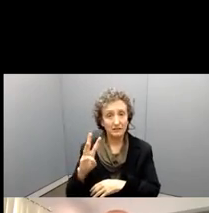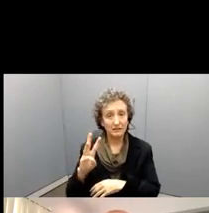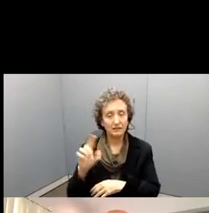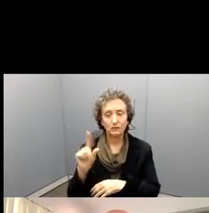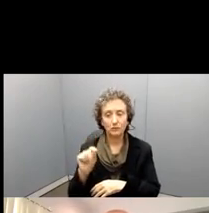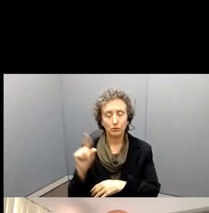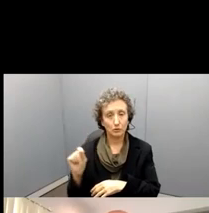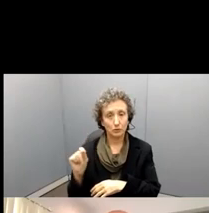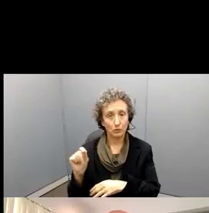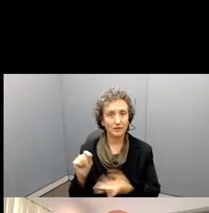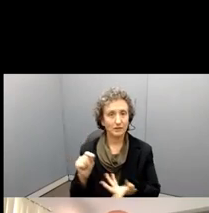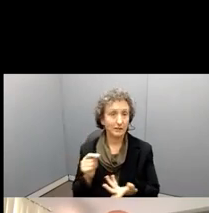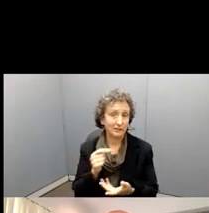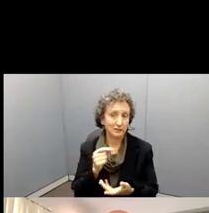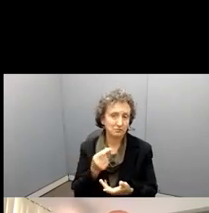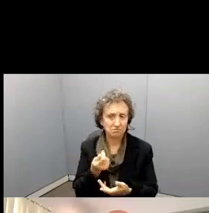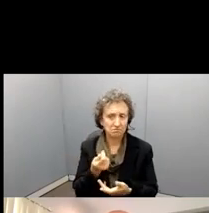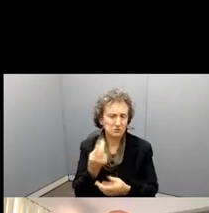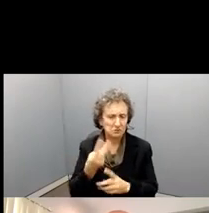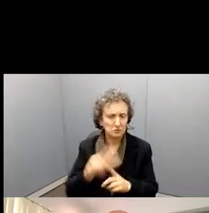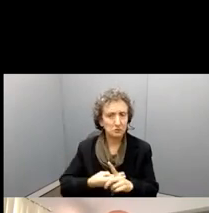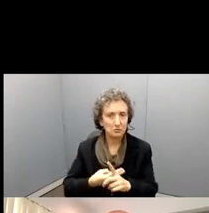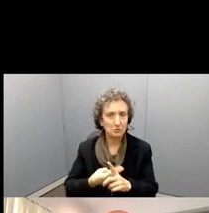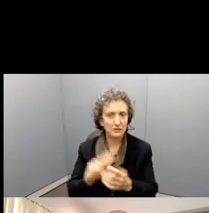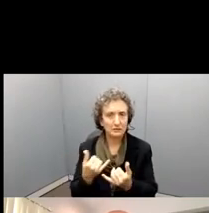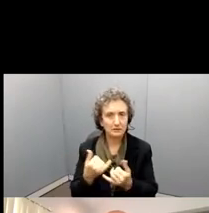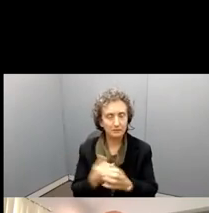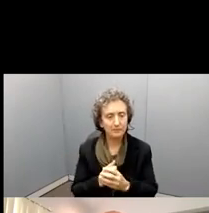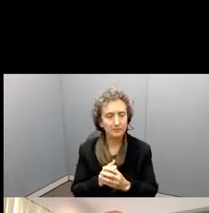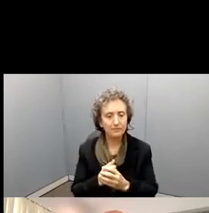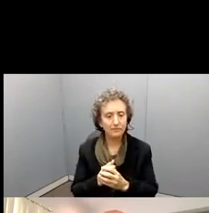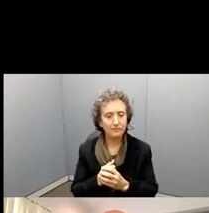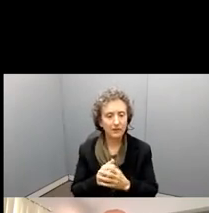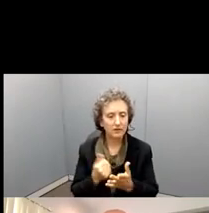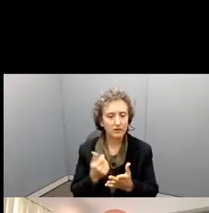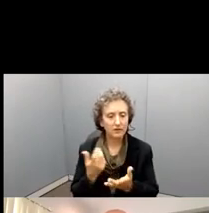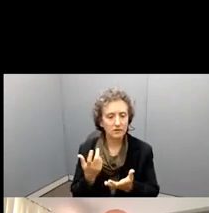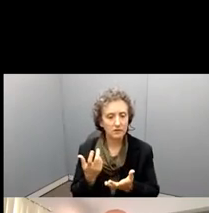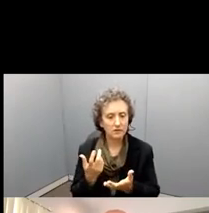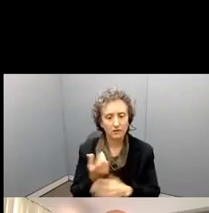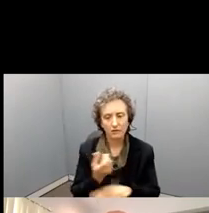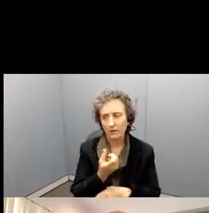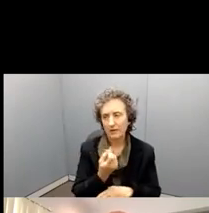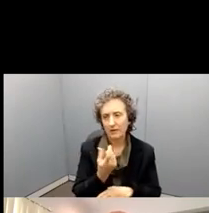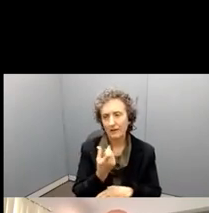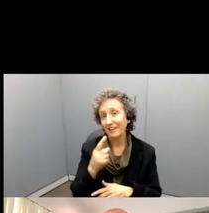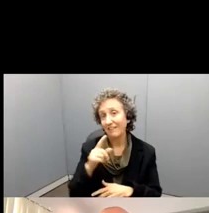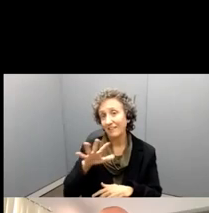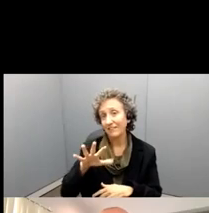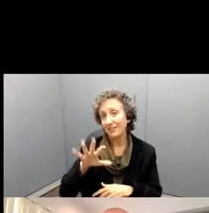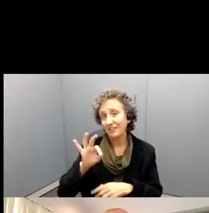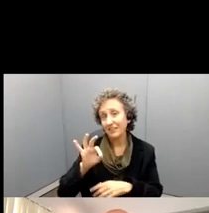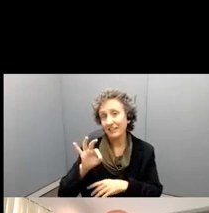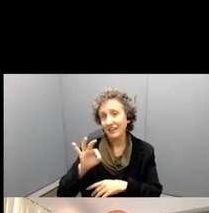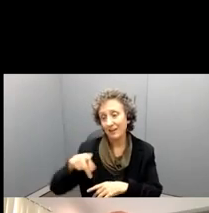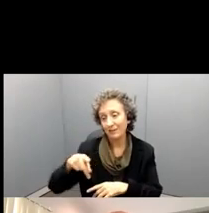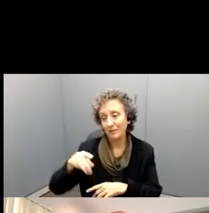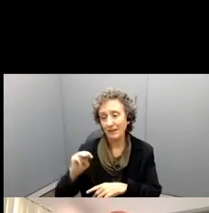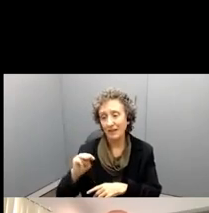That's in a couple of months from now, and it's, and that is by 1159 PM, Pacific time.